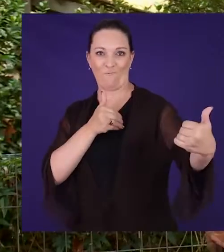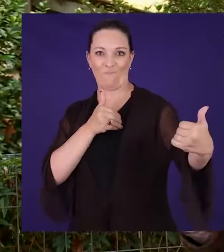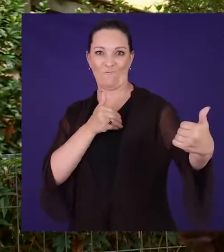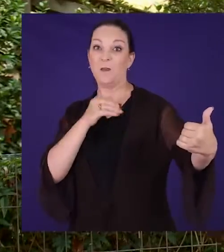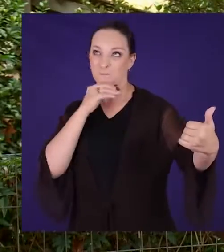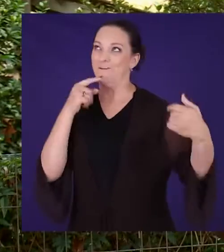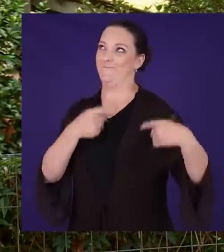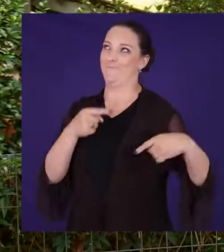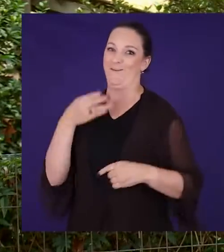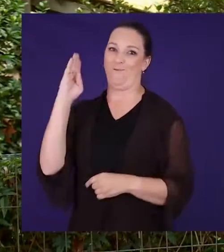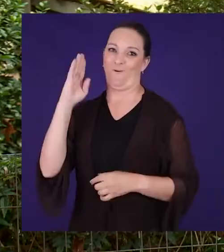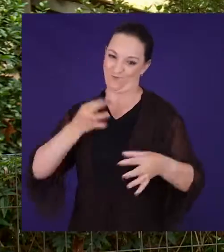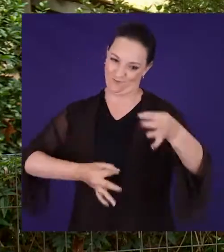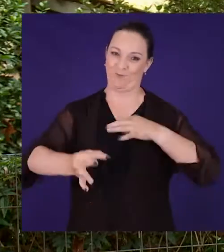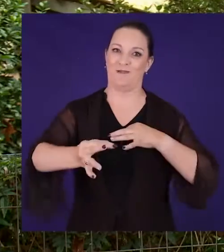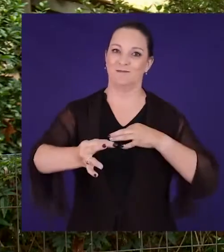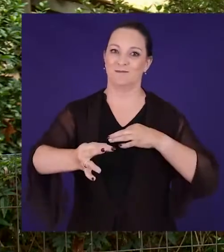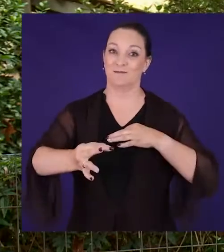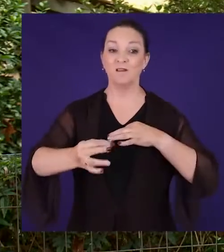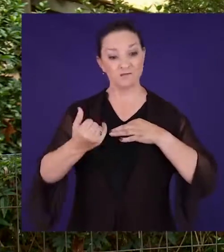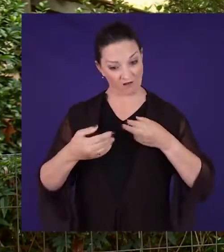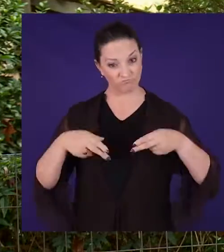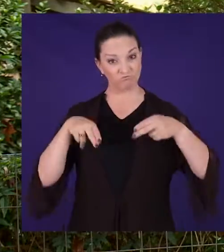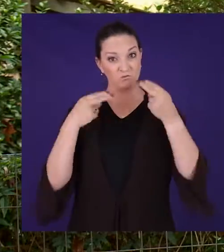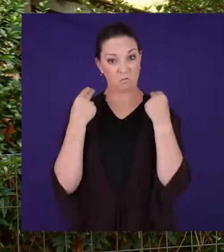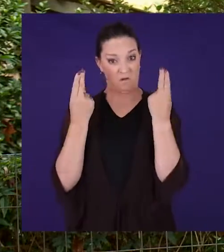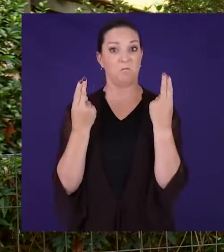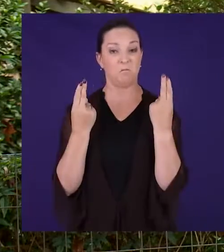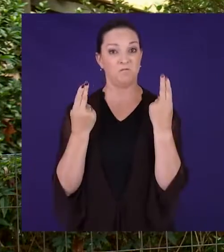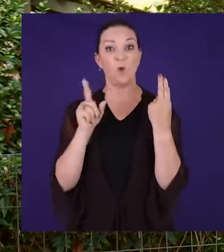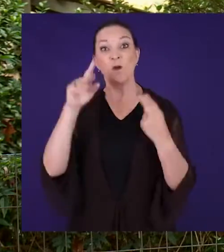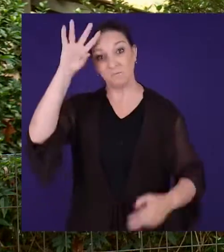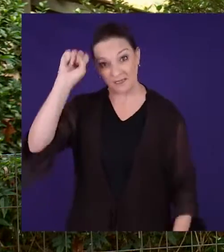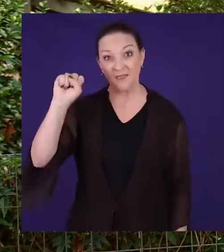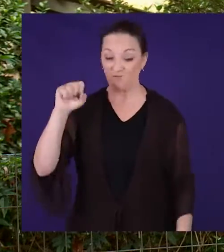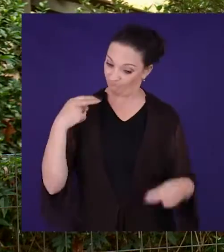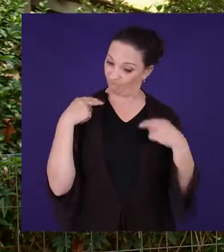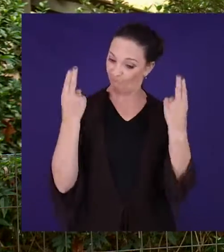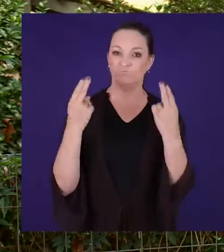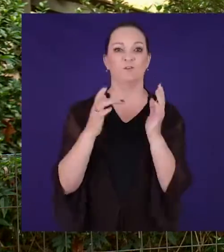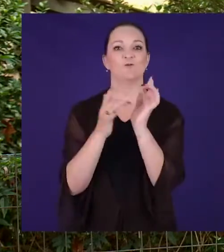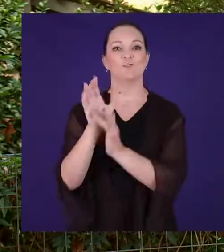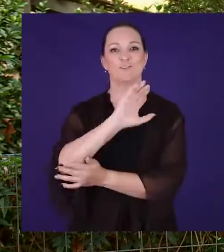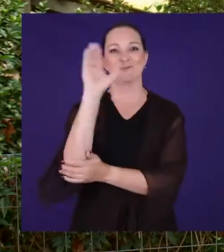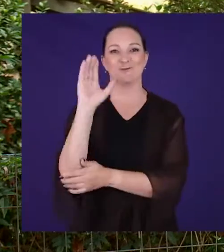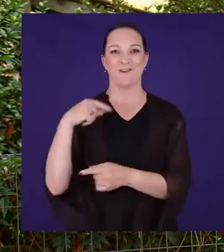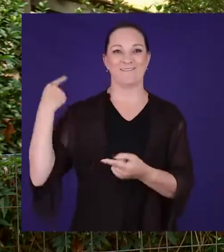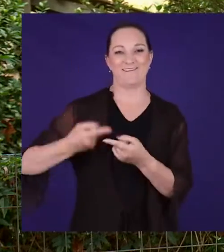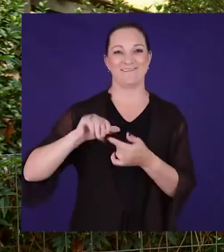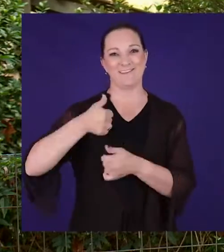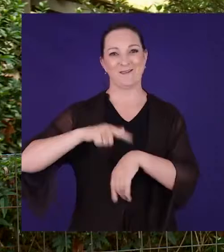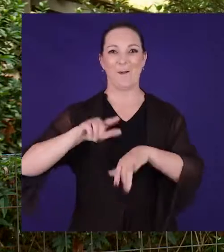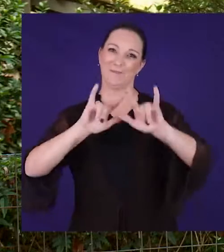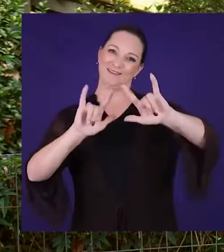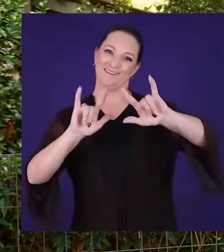I want to say to you this is your time to stand up for what you believe in stand up for Jesus Christ until next